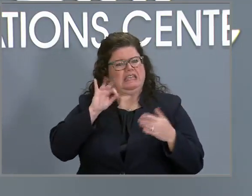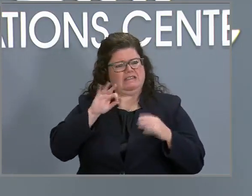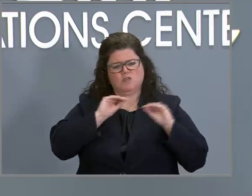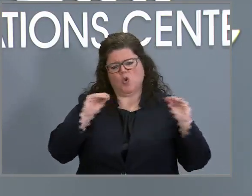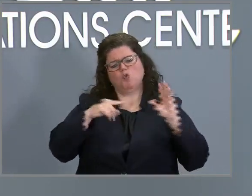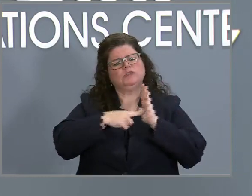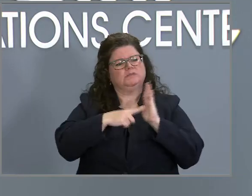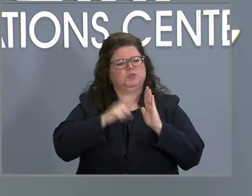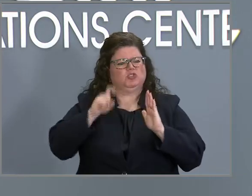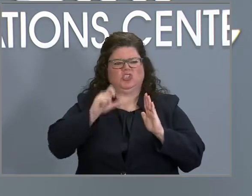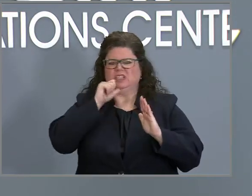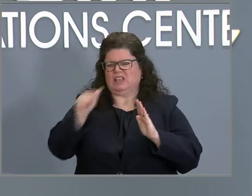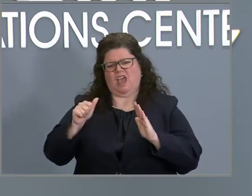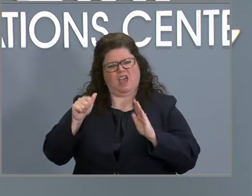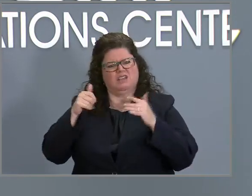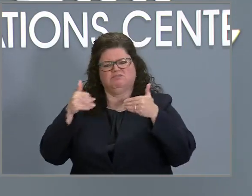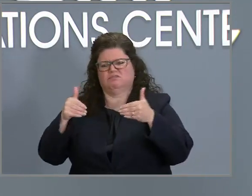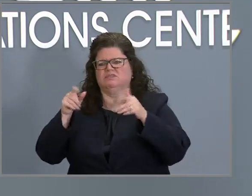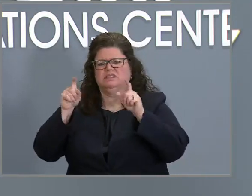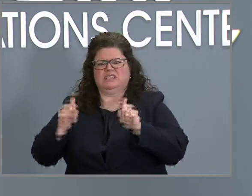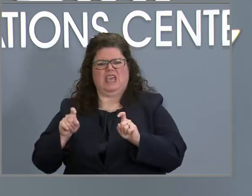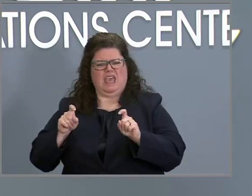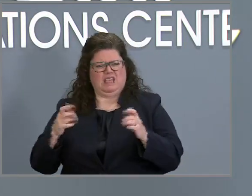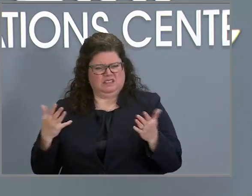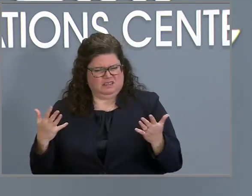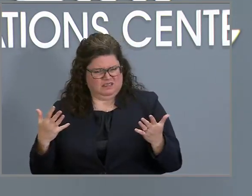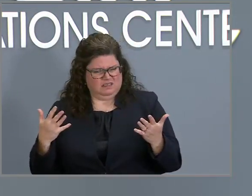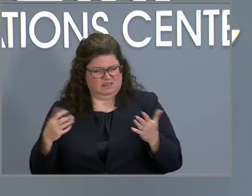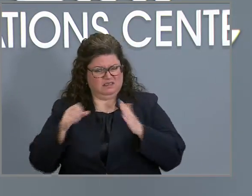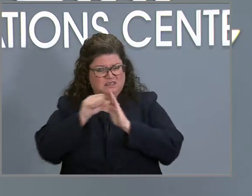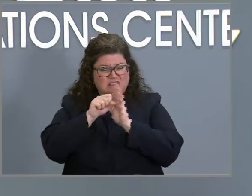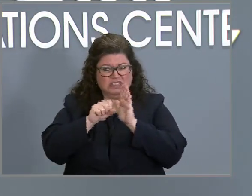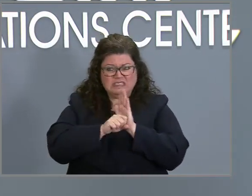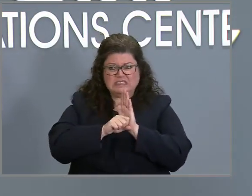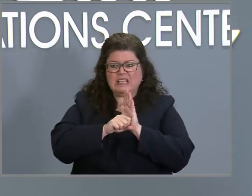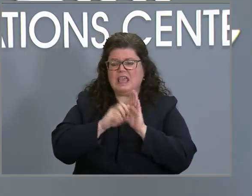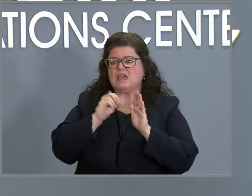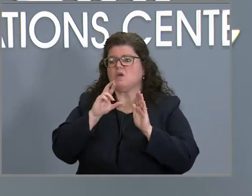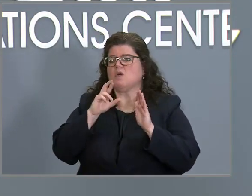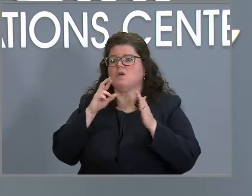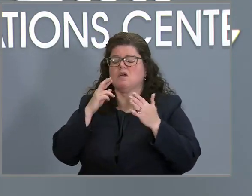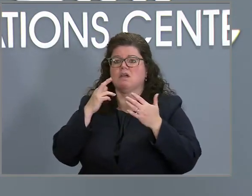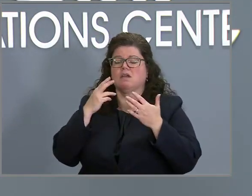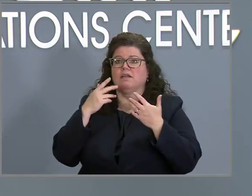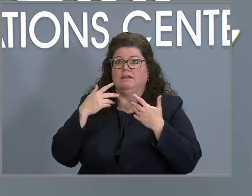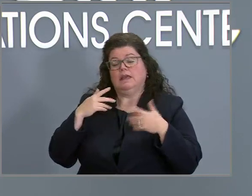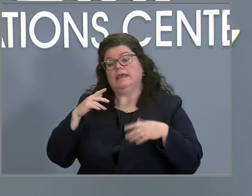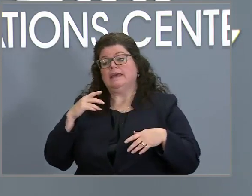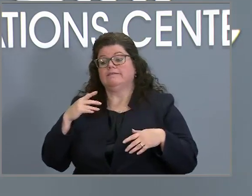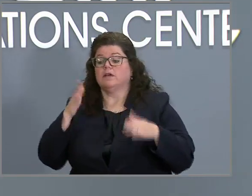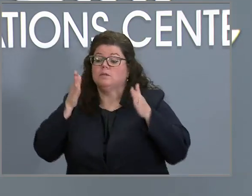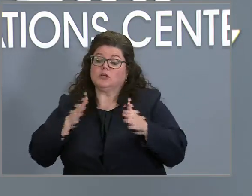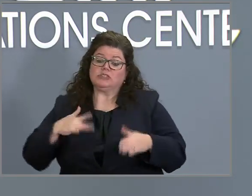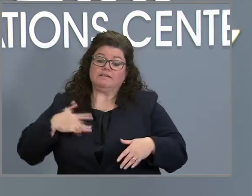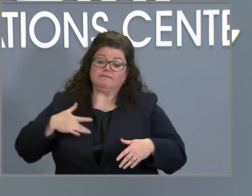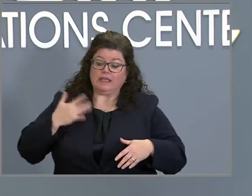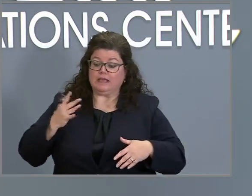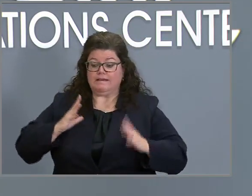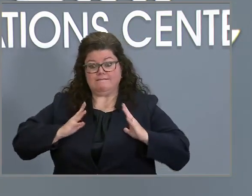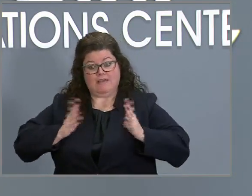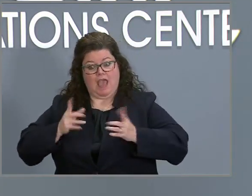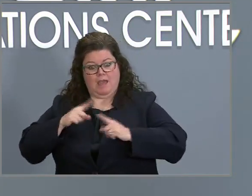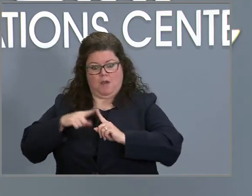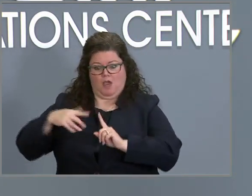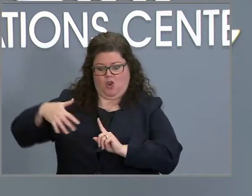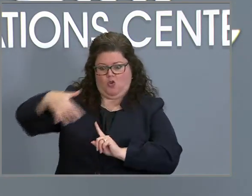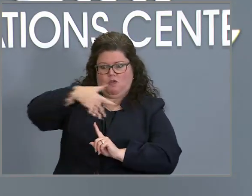that what's advised from the state or folks who are close contact, even if they do feel fine or have been exposed, should still be going